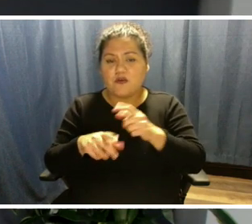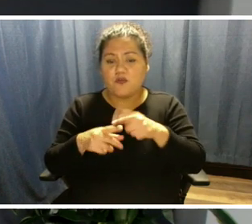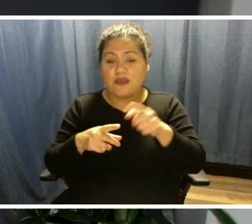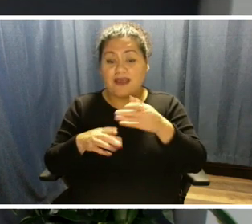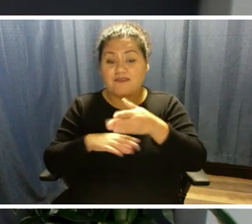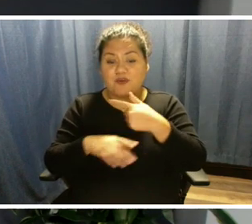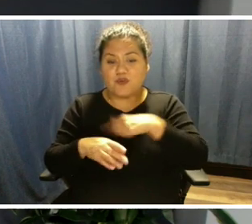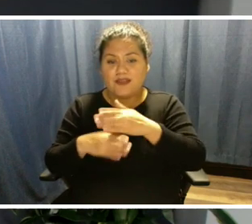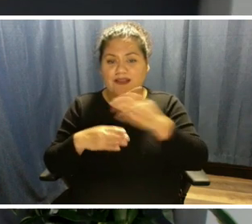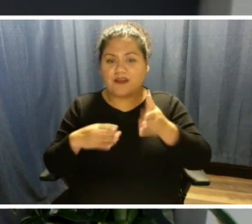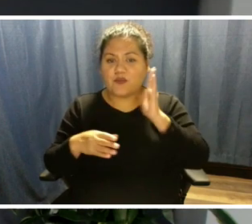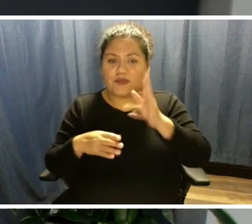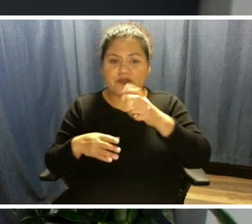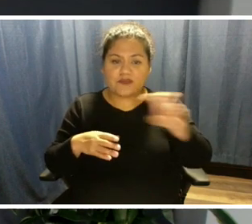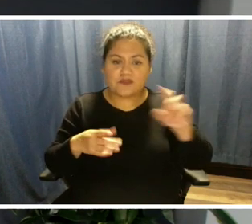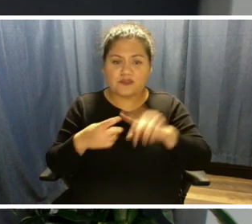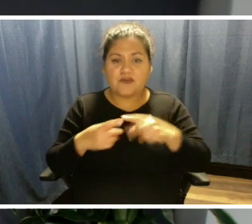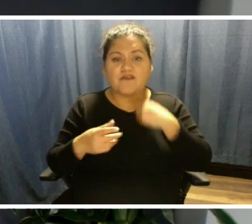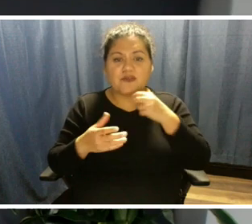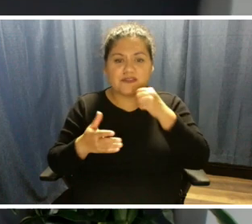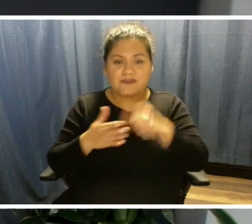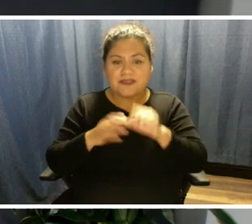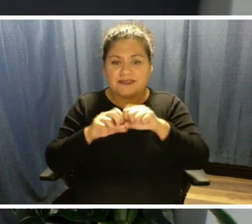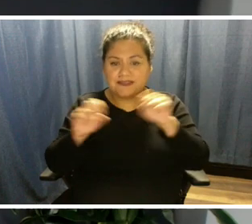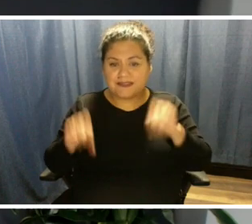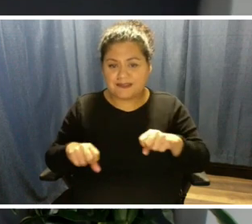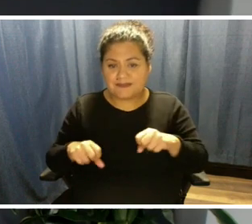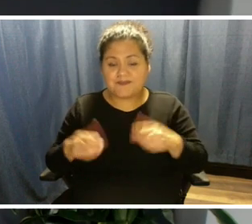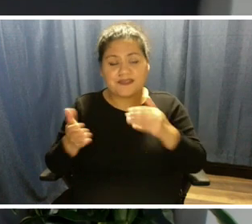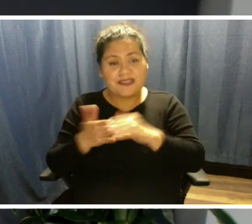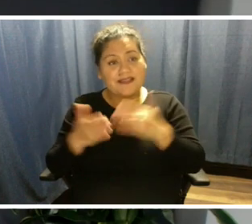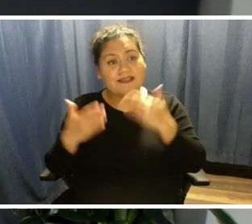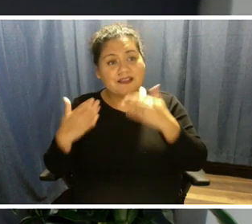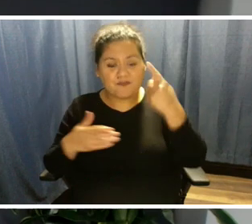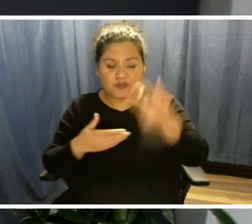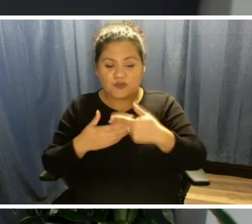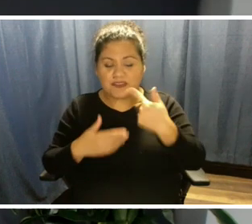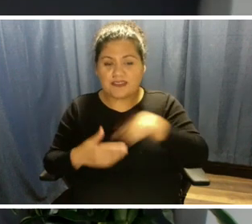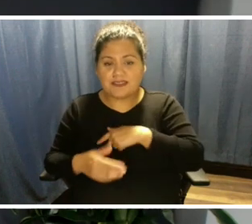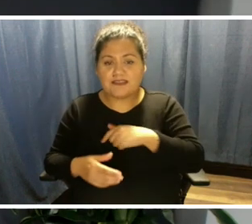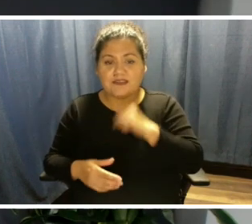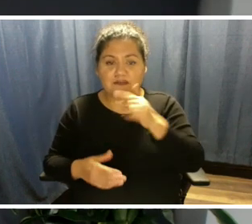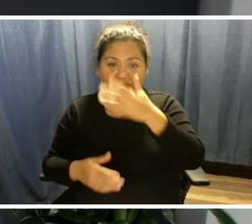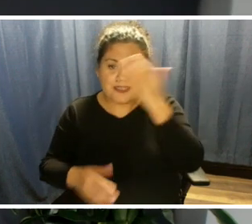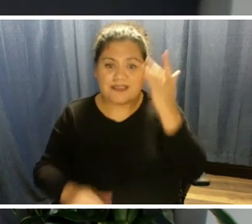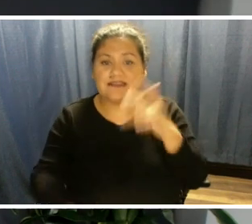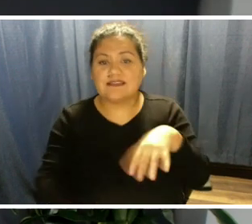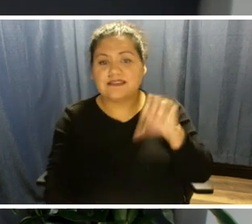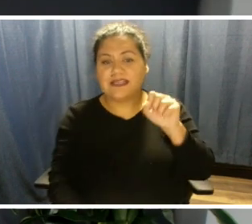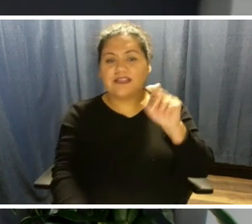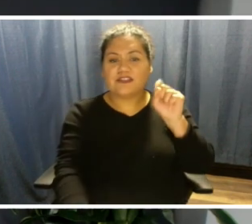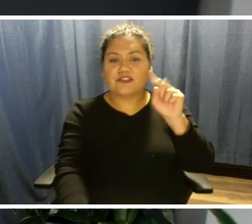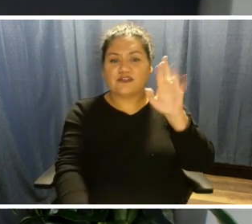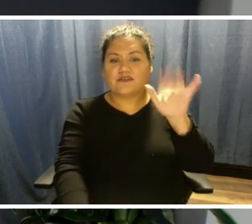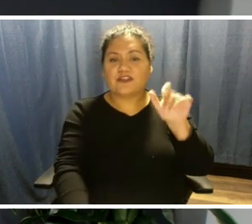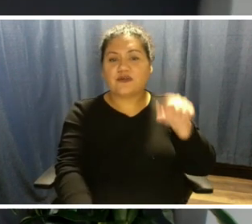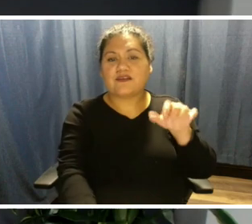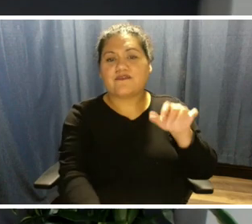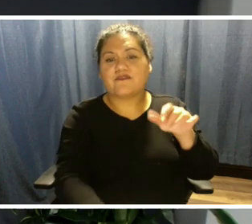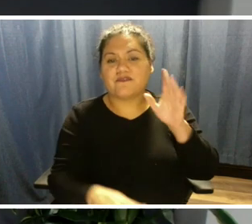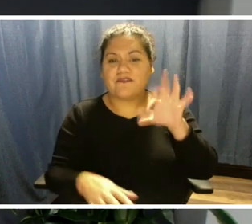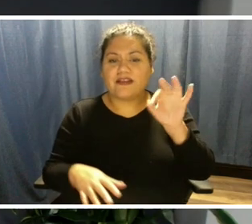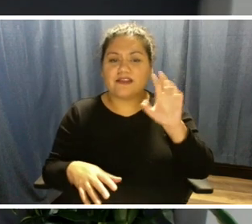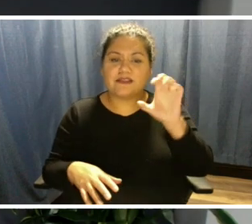transferred into our voicemail system. Again, thanks for joining us. And please don't forget to take our survey that you can find at cpsenergy